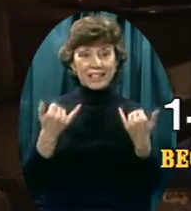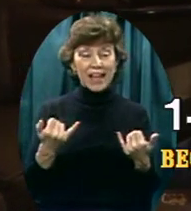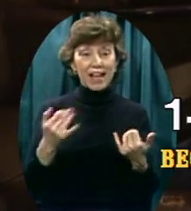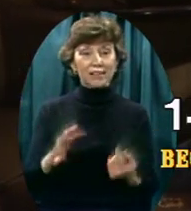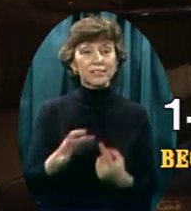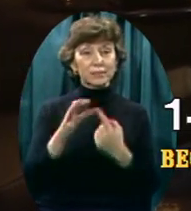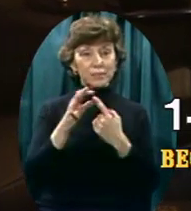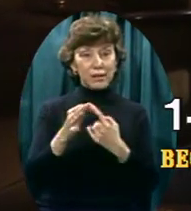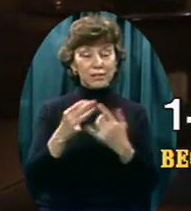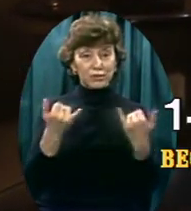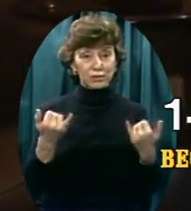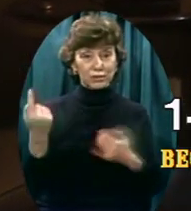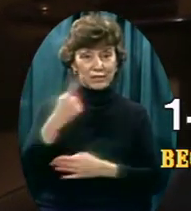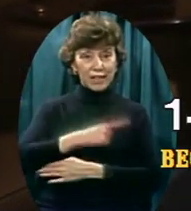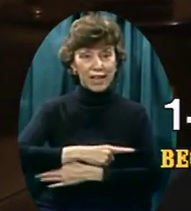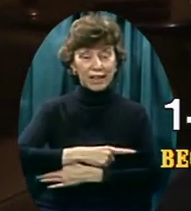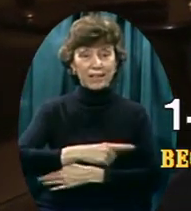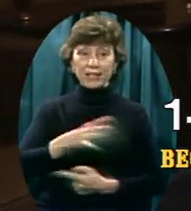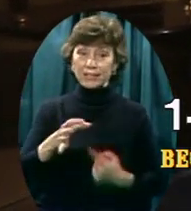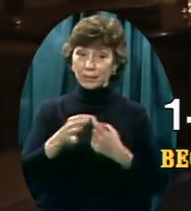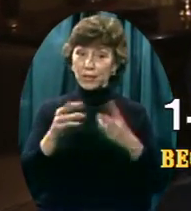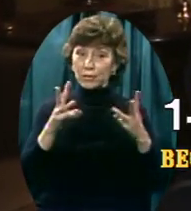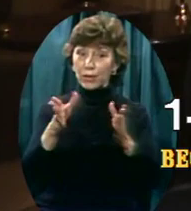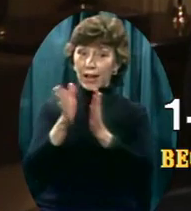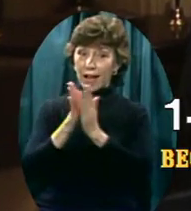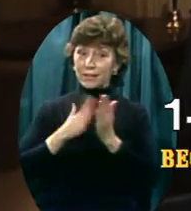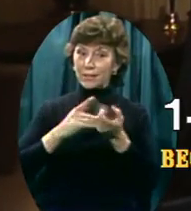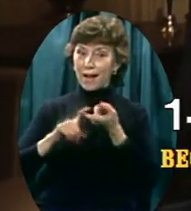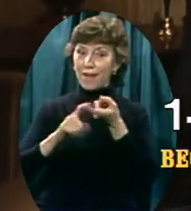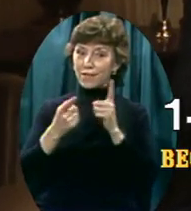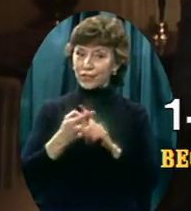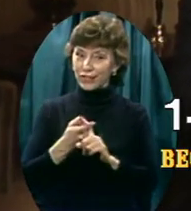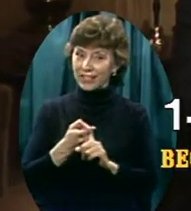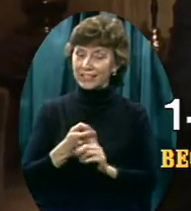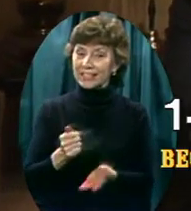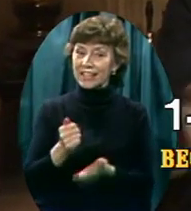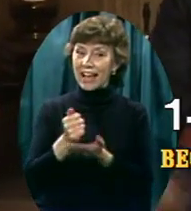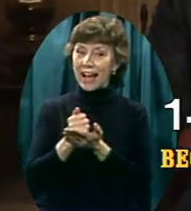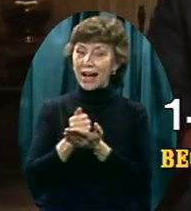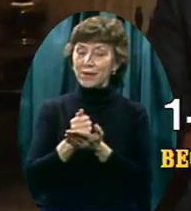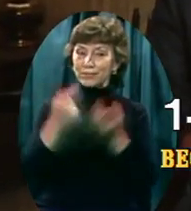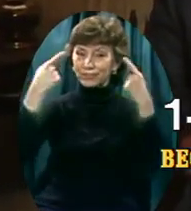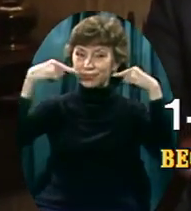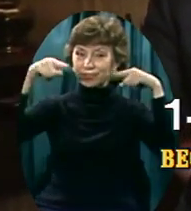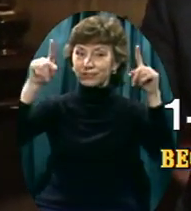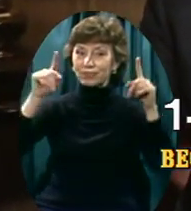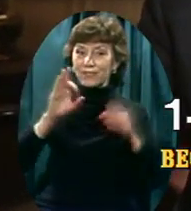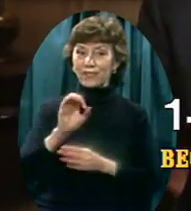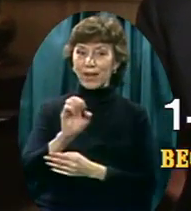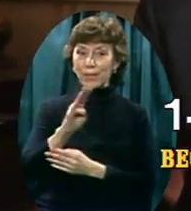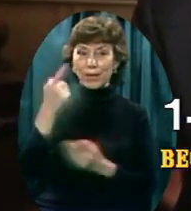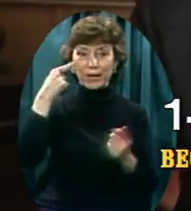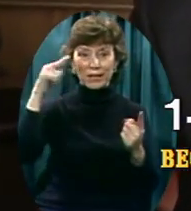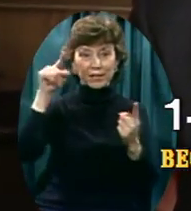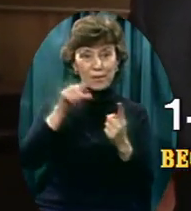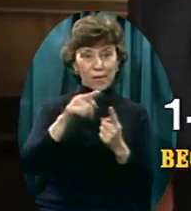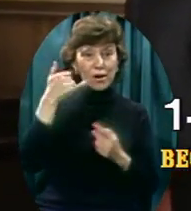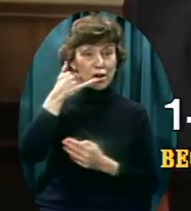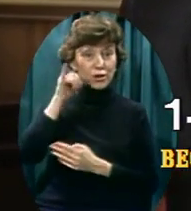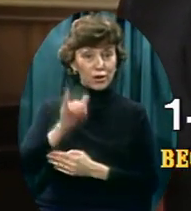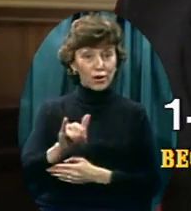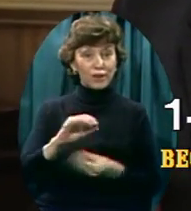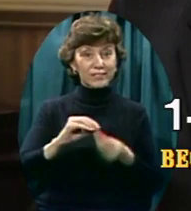special way To ask my friends To help me reach Our February goal Dial 1-800-446-5000